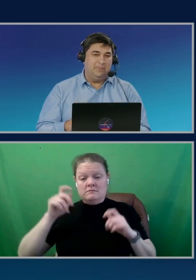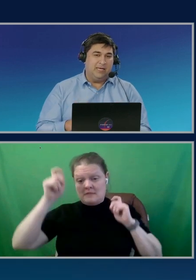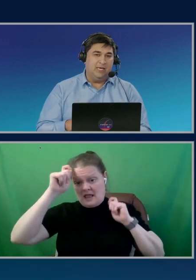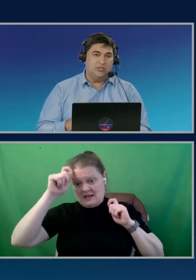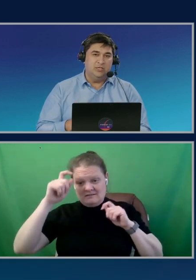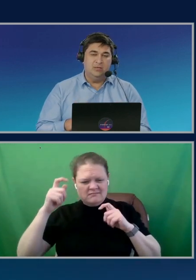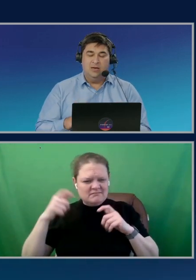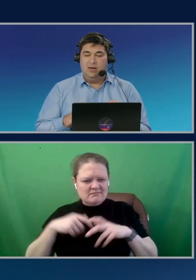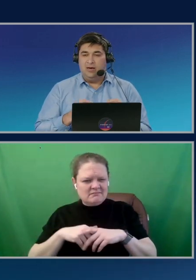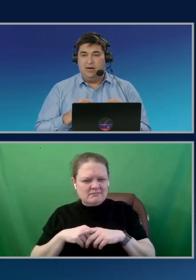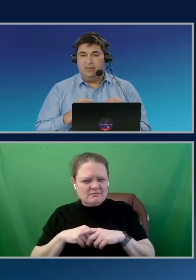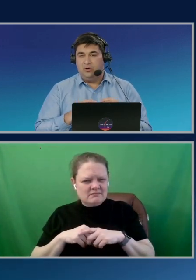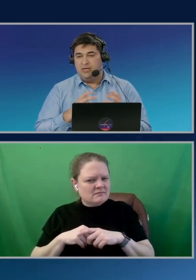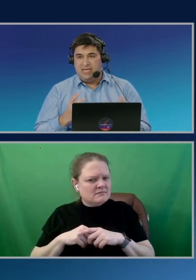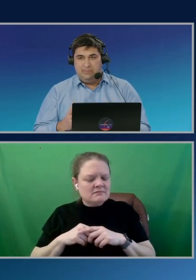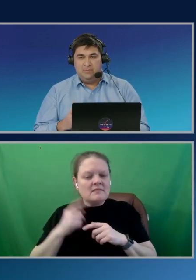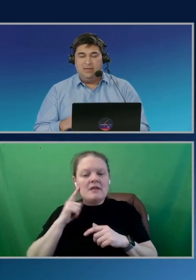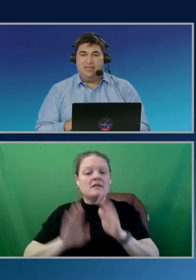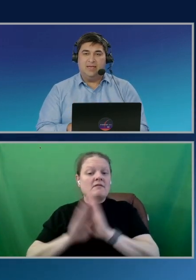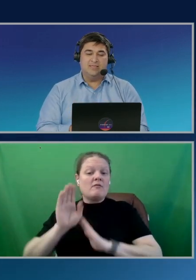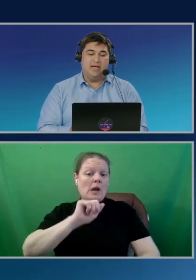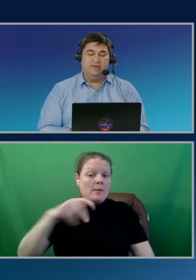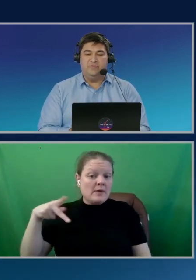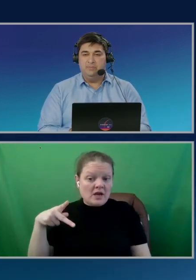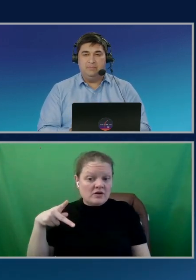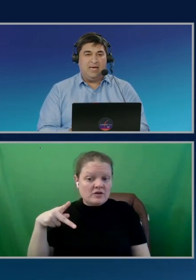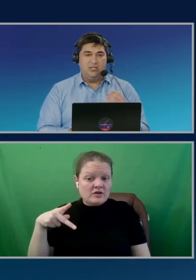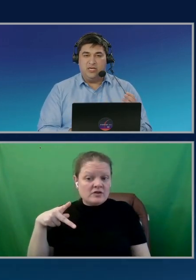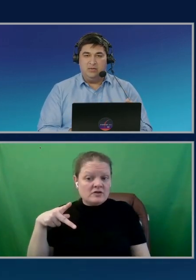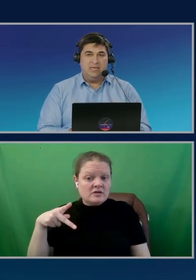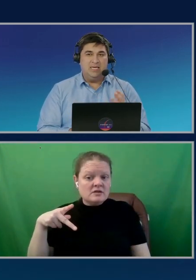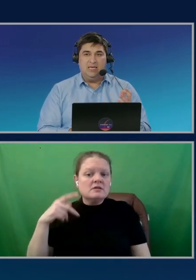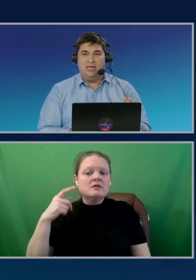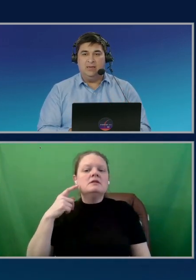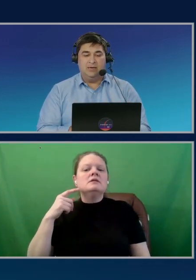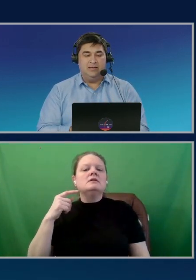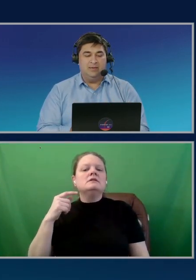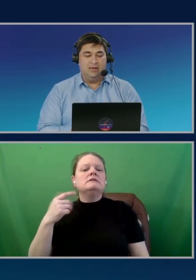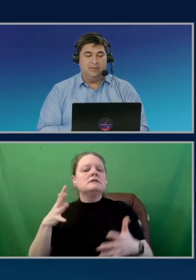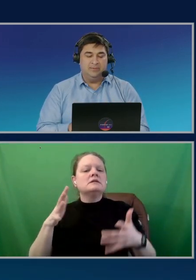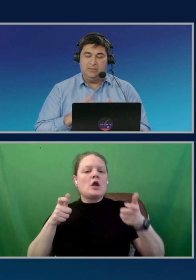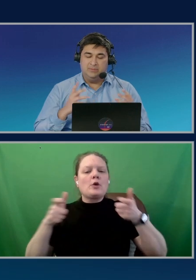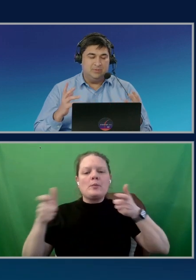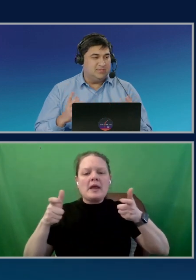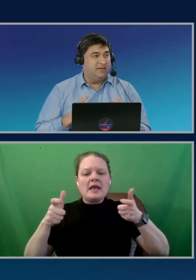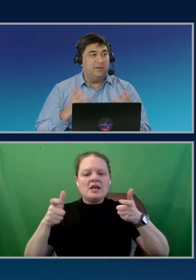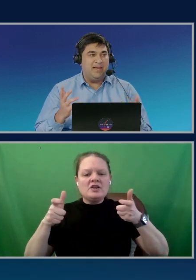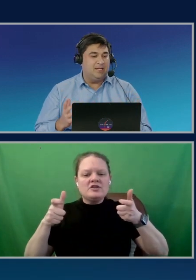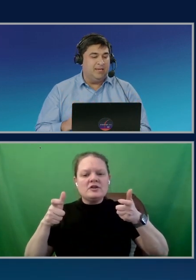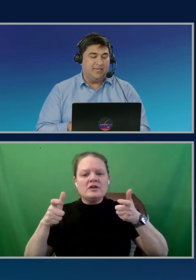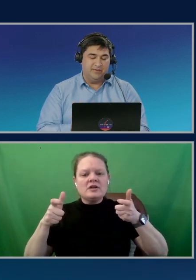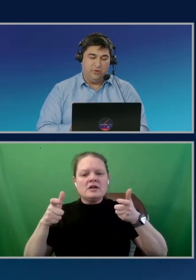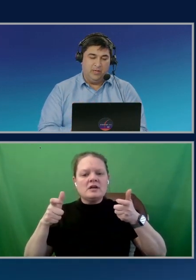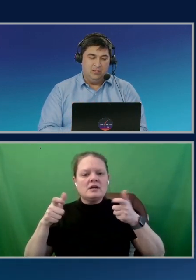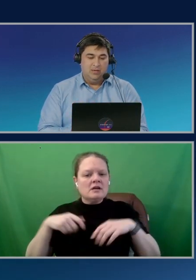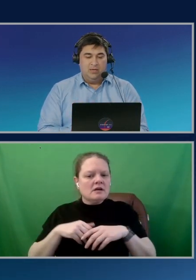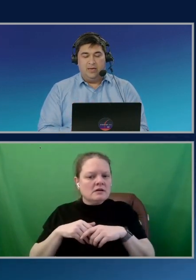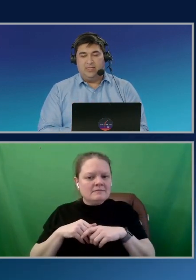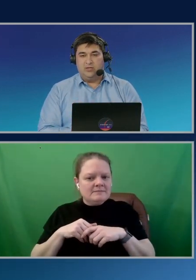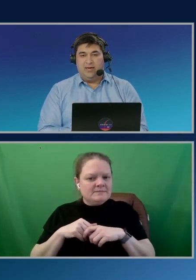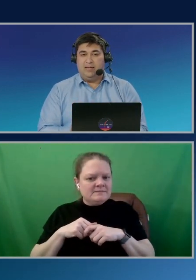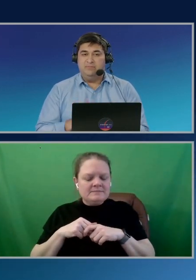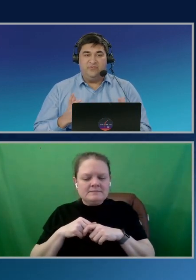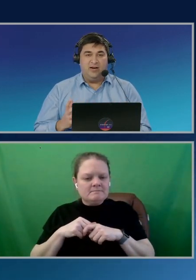on an application on a team that is kind of managing and maintaining and serving pet clinics, if you will.